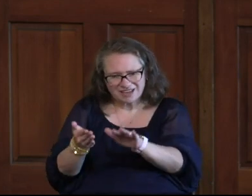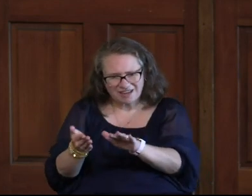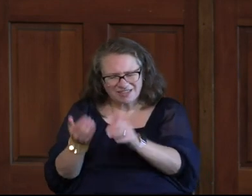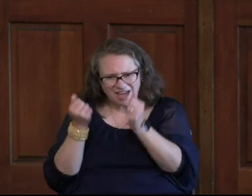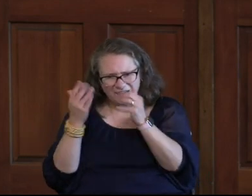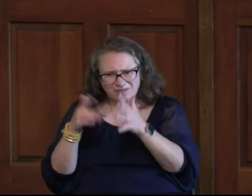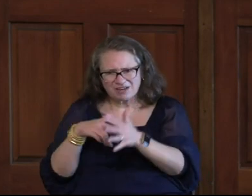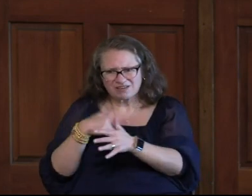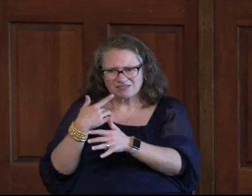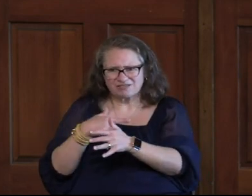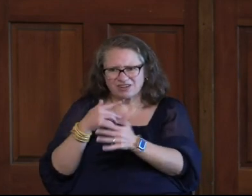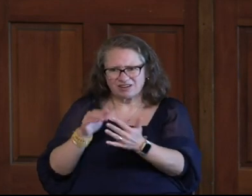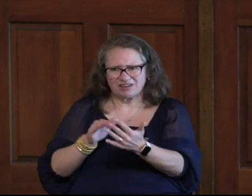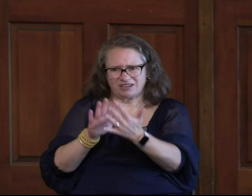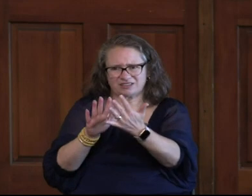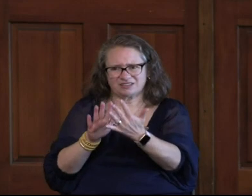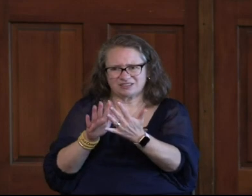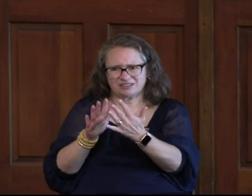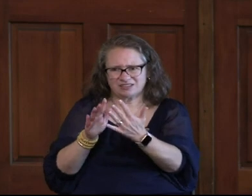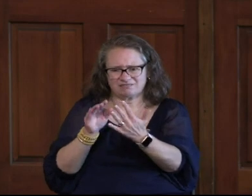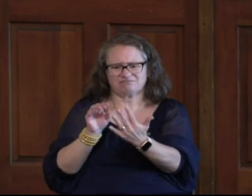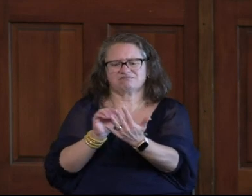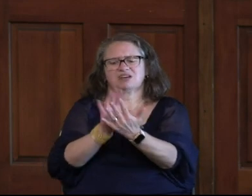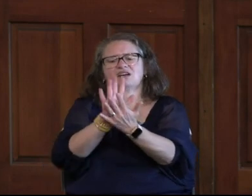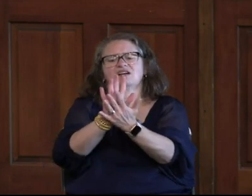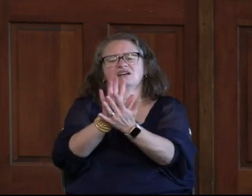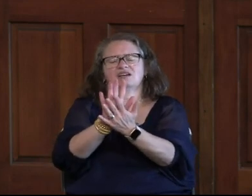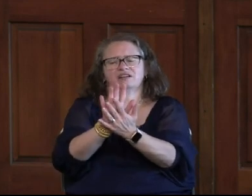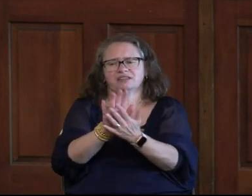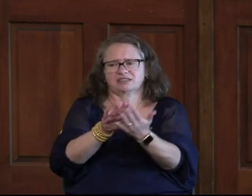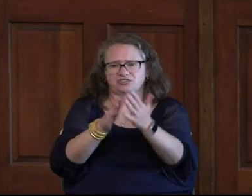How Many Of You Feel Like You Looking At Death Square In The Face